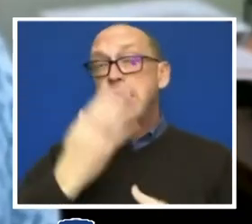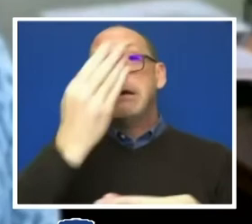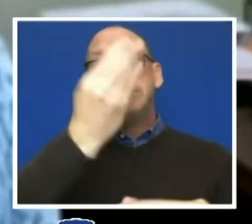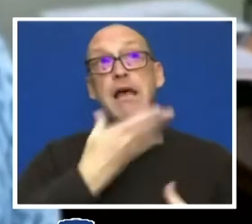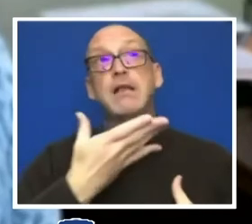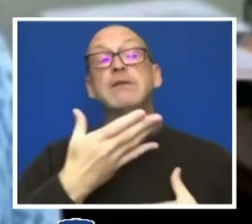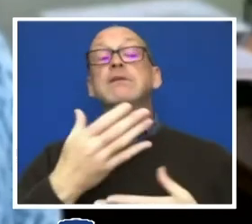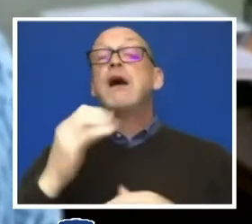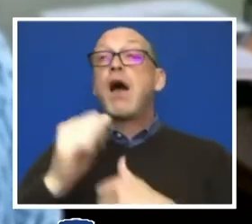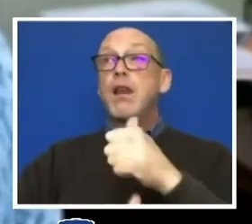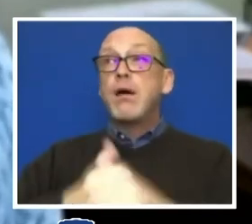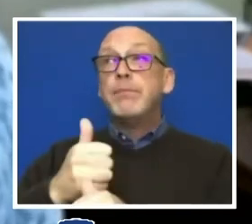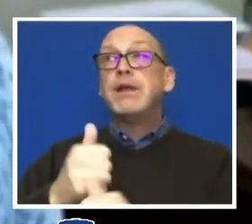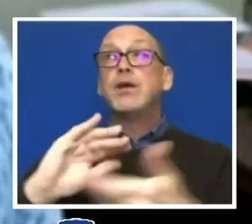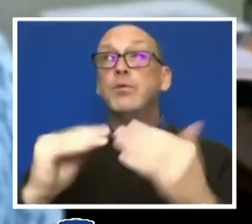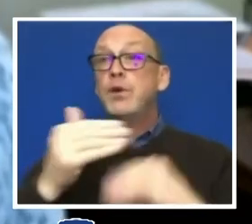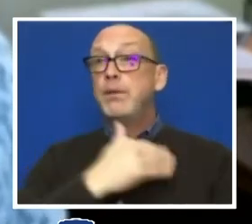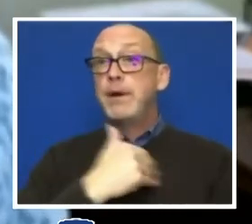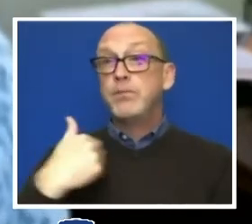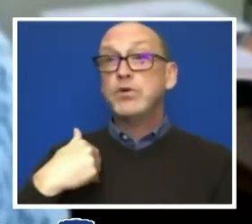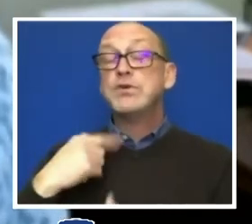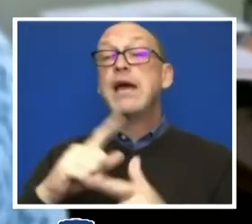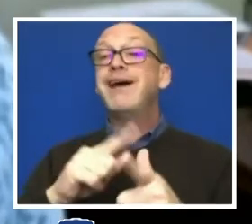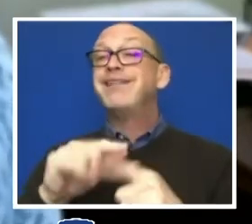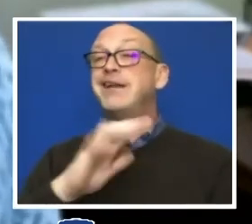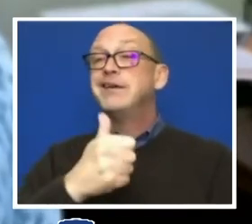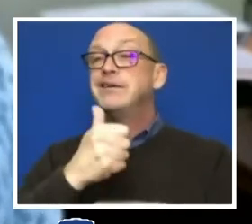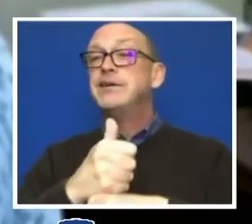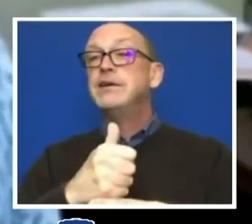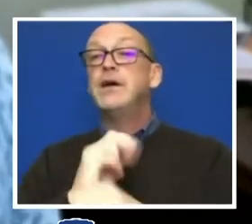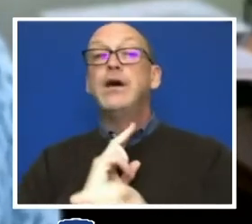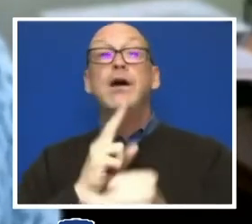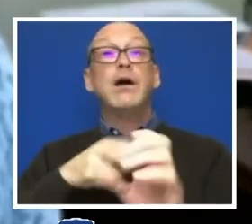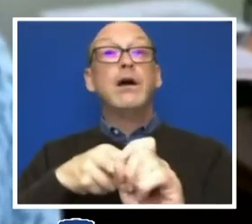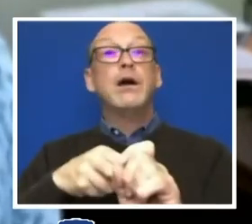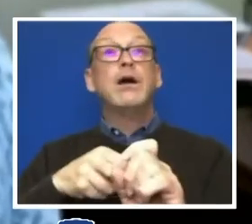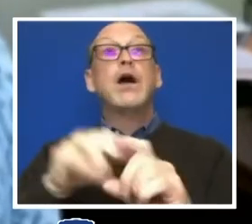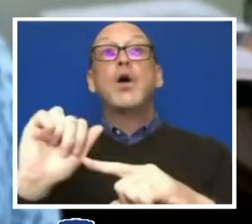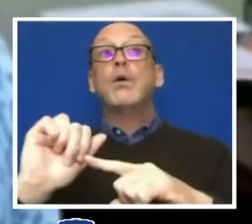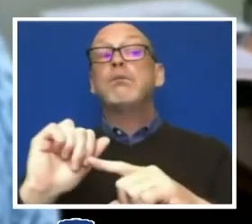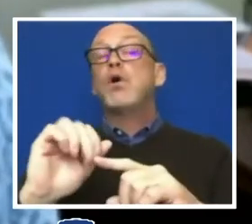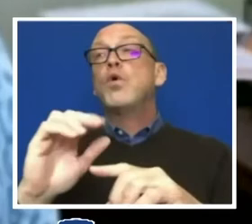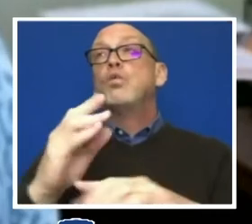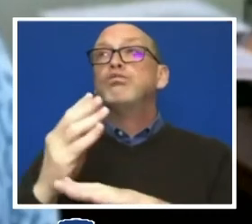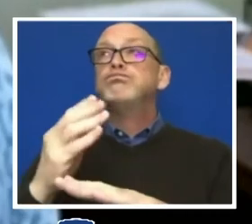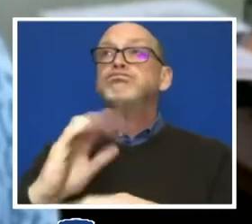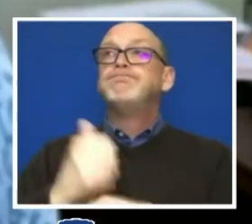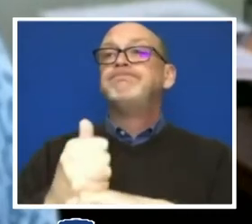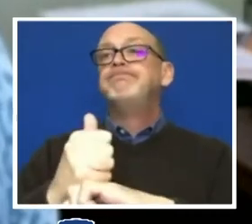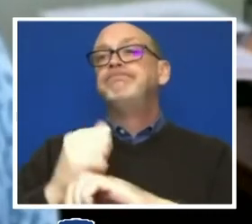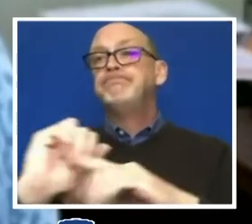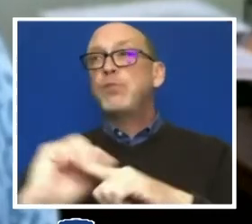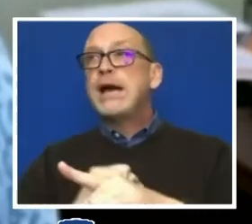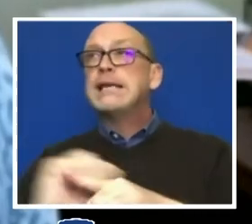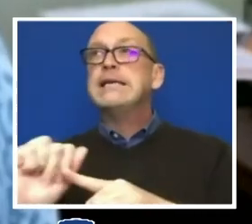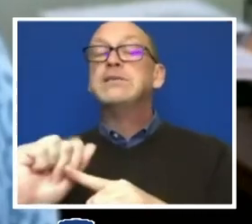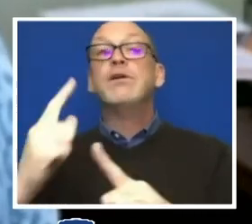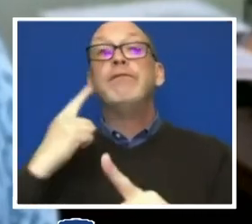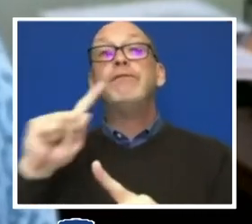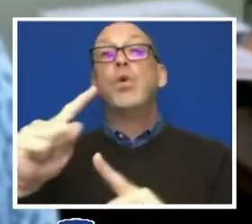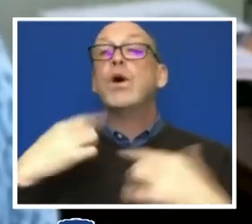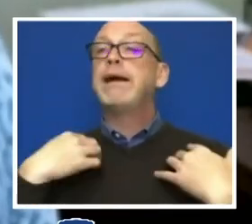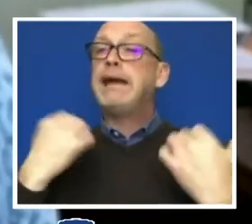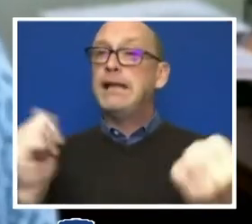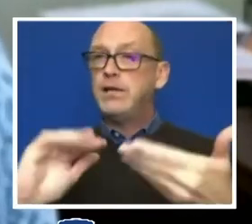alumni. We'll establish participatory restorative practices centered on mediation and healing communities